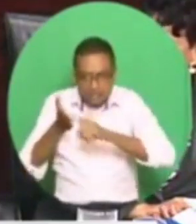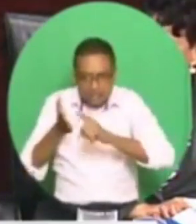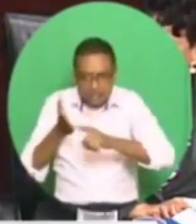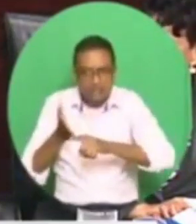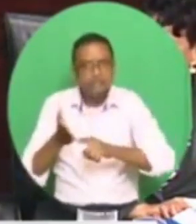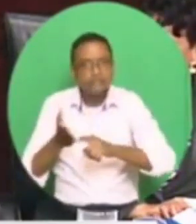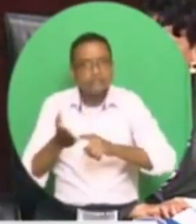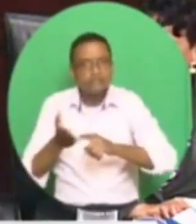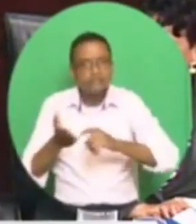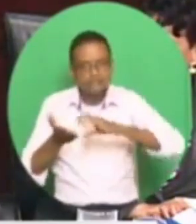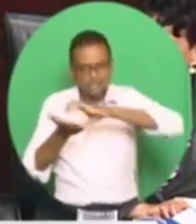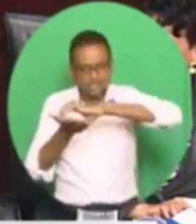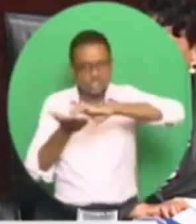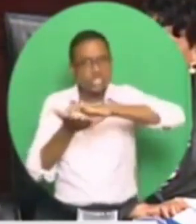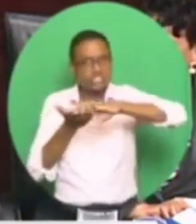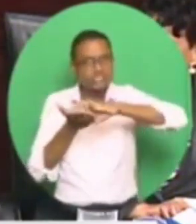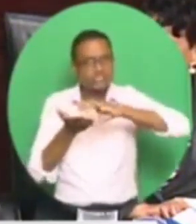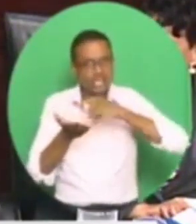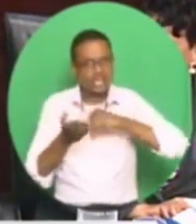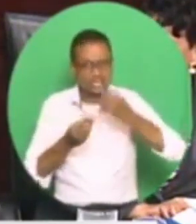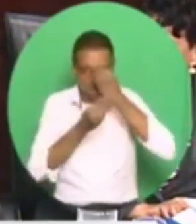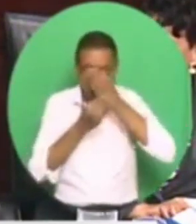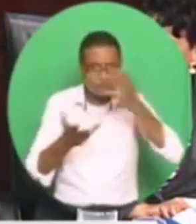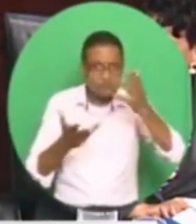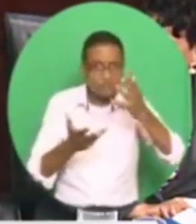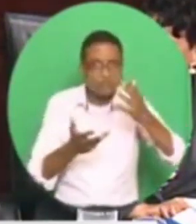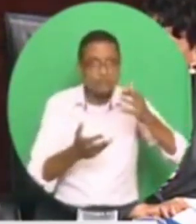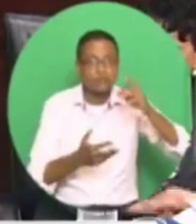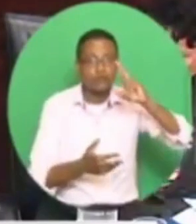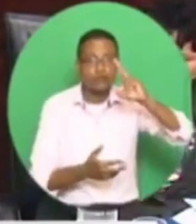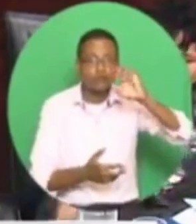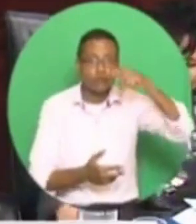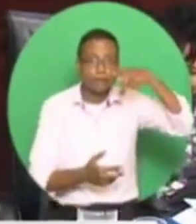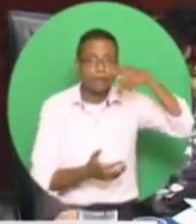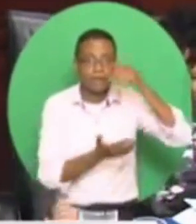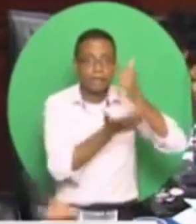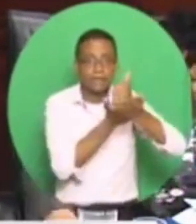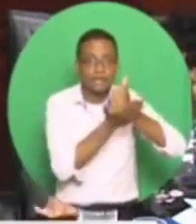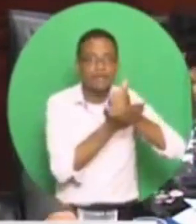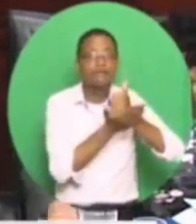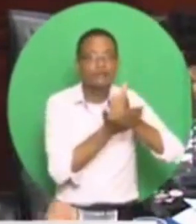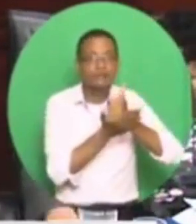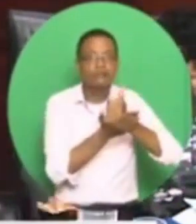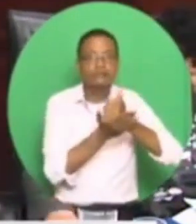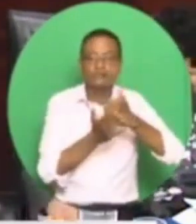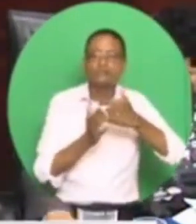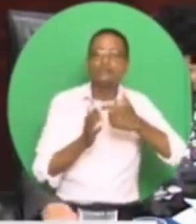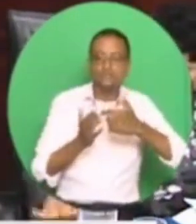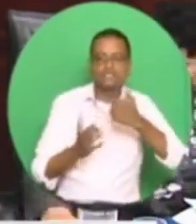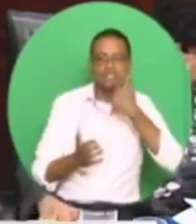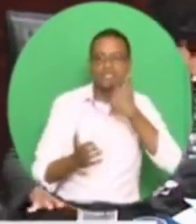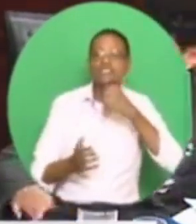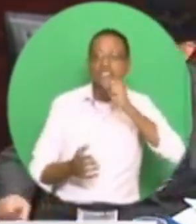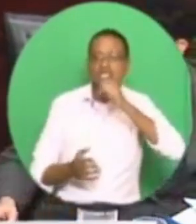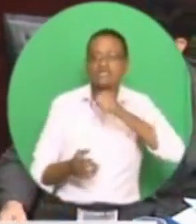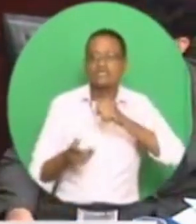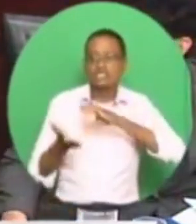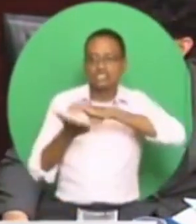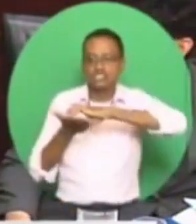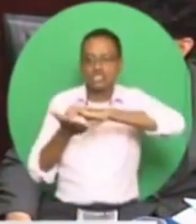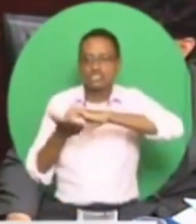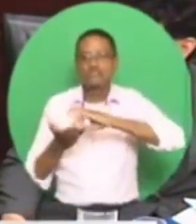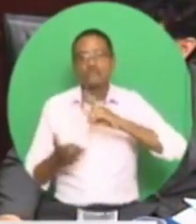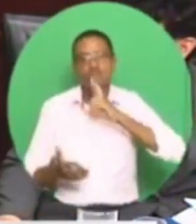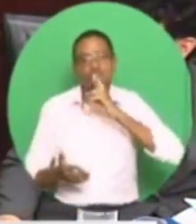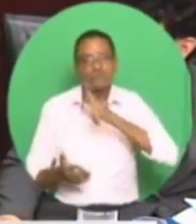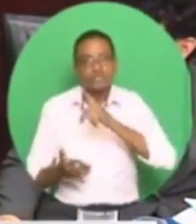I raised, Republic Bank has confirmed that they are real, and they have the video of the person making that. Madam Speaker,